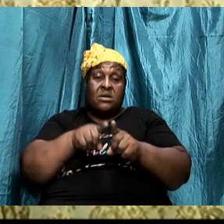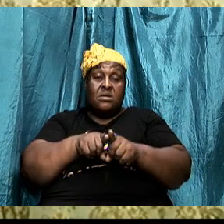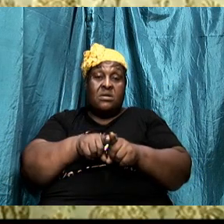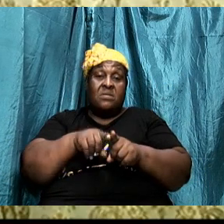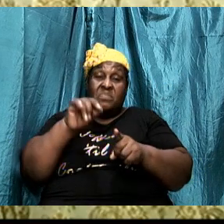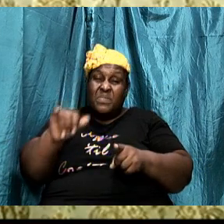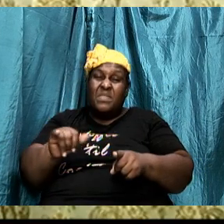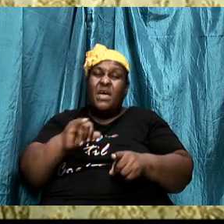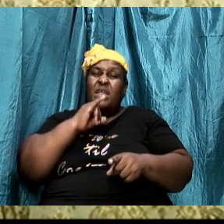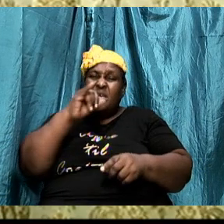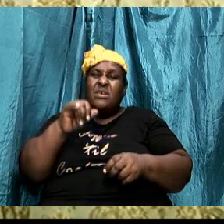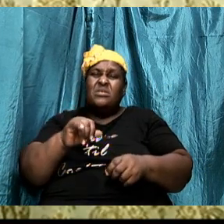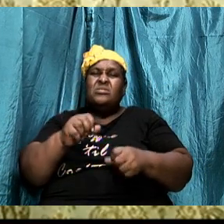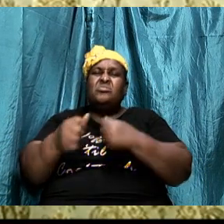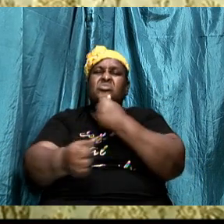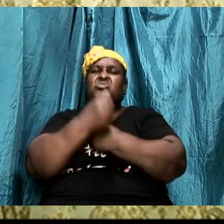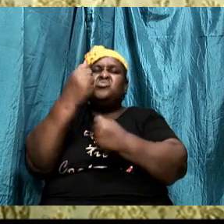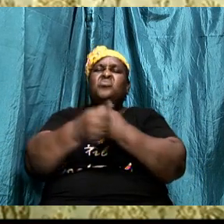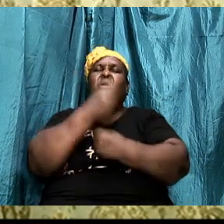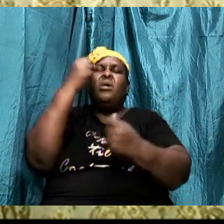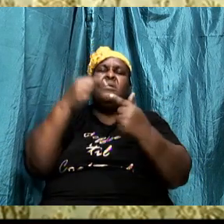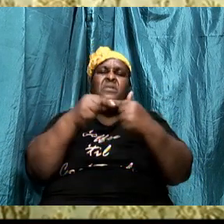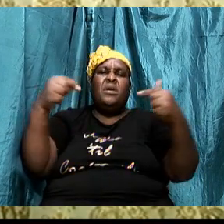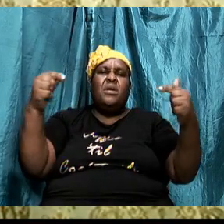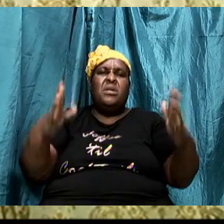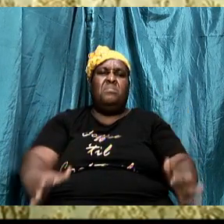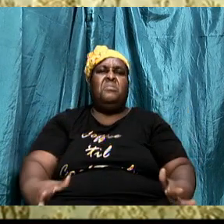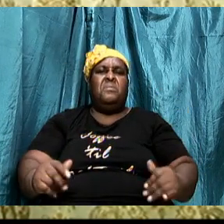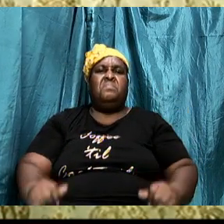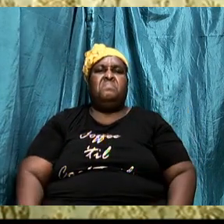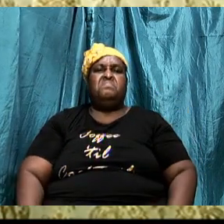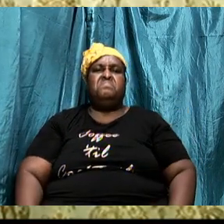is to defeat the enemy I want us to understand